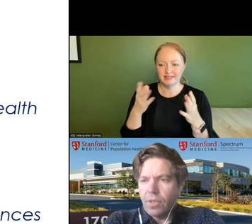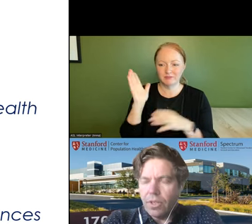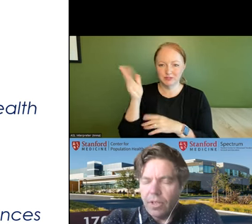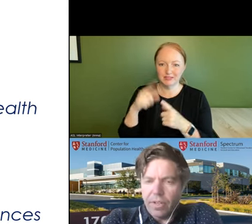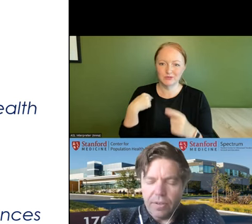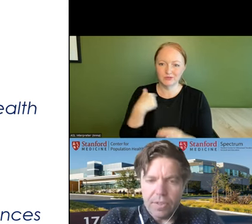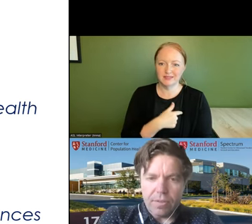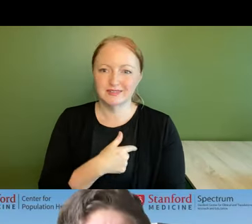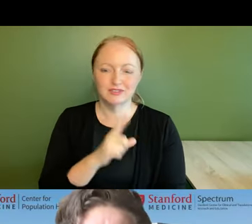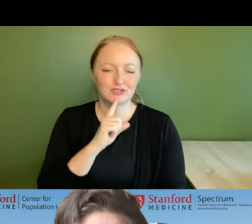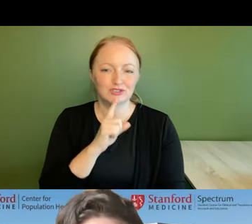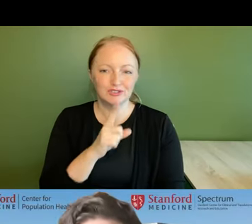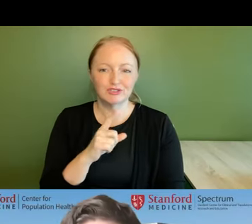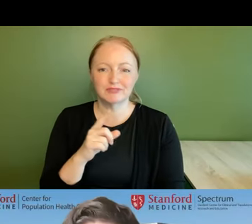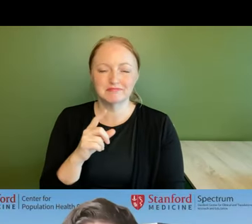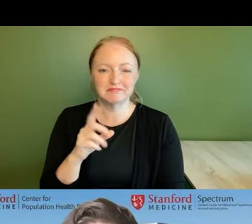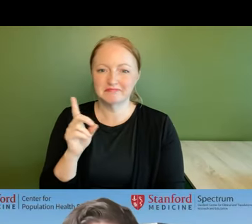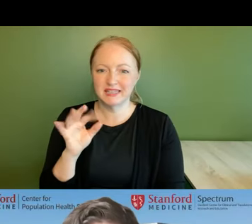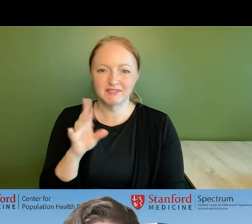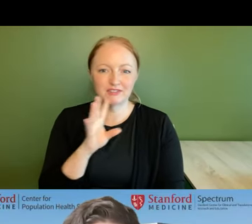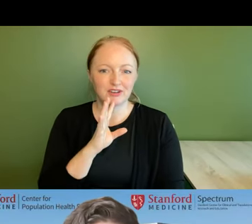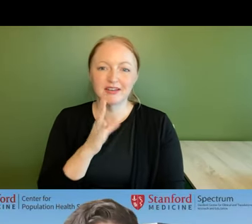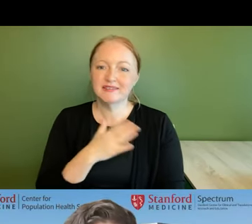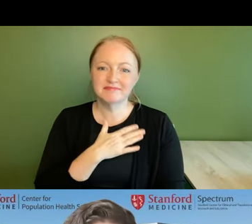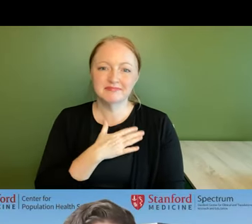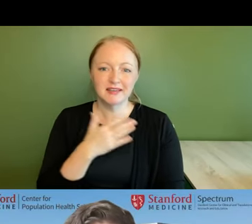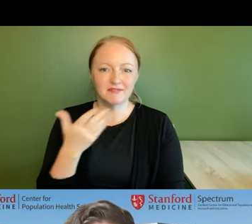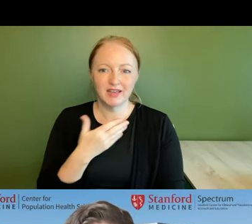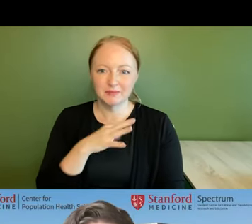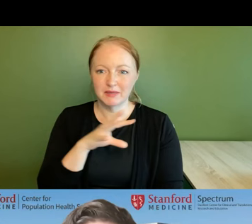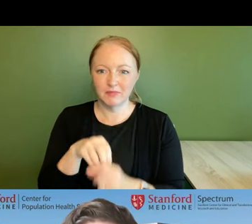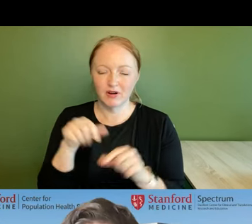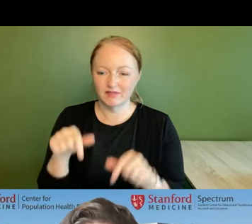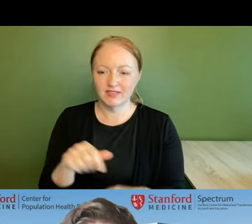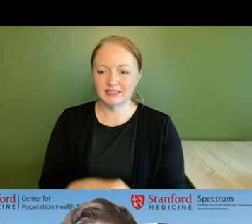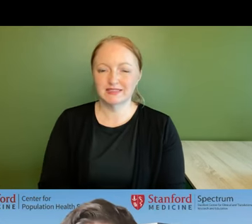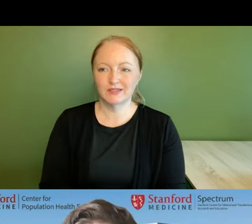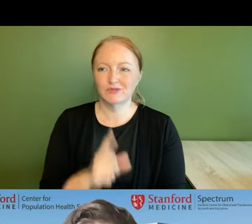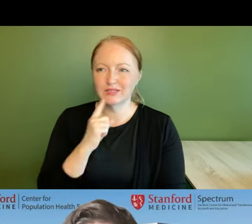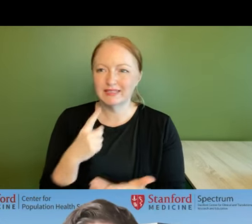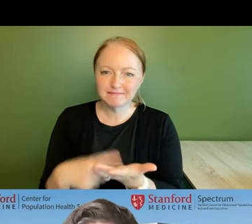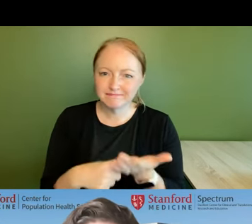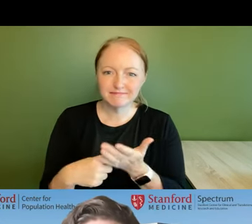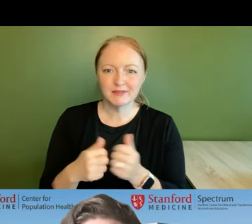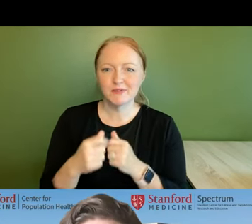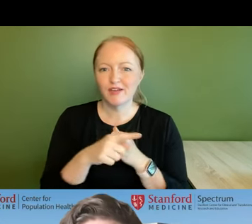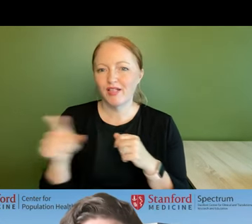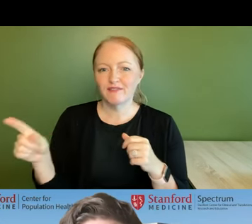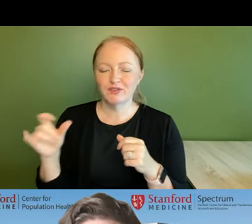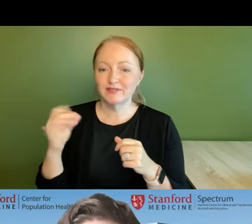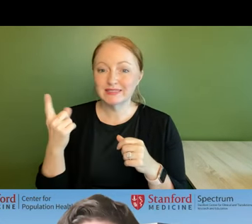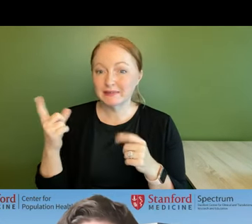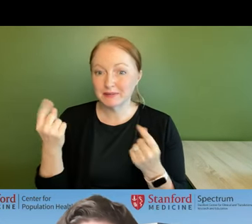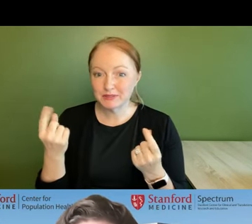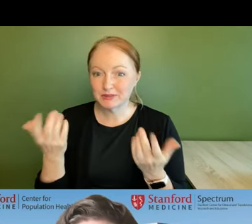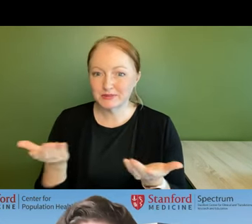sure no so so glad to be uh invited to be a part of this and really explore with all of you if there's something we could do